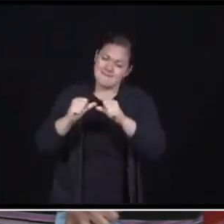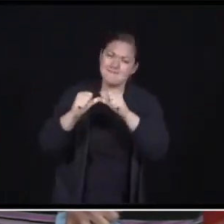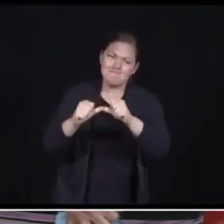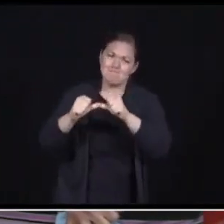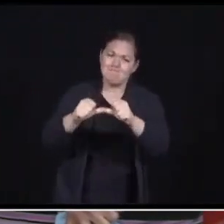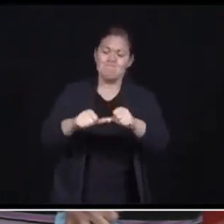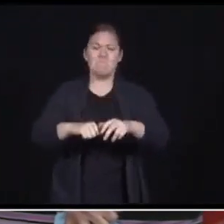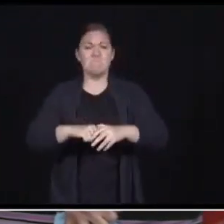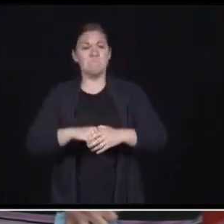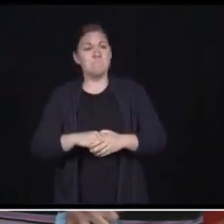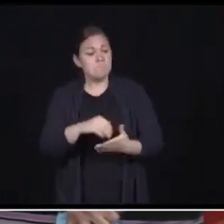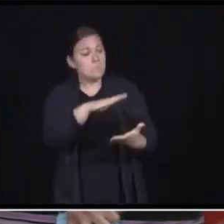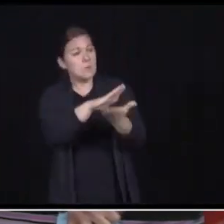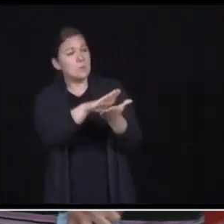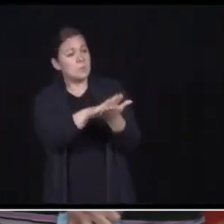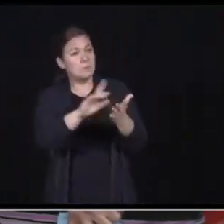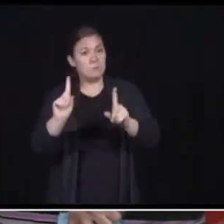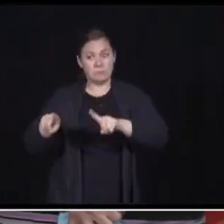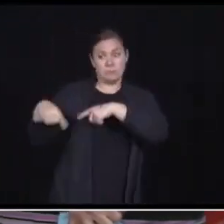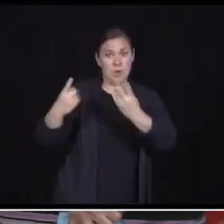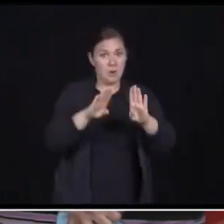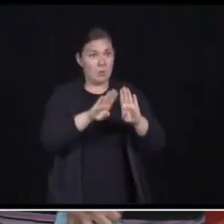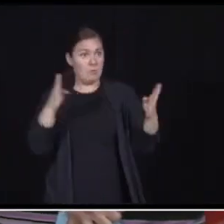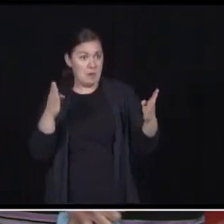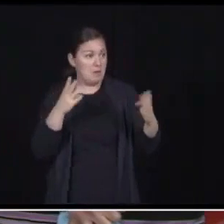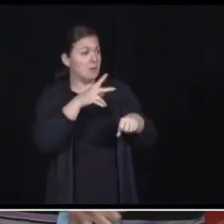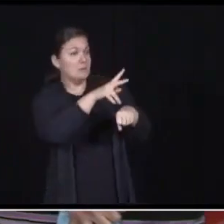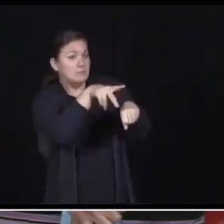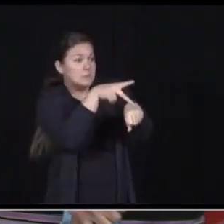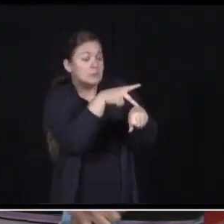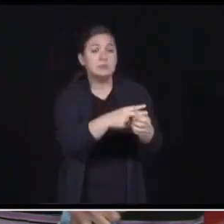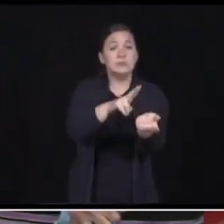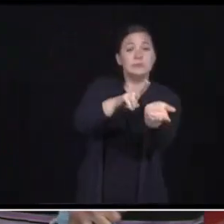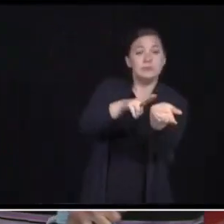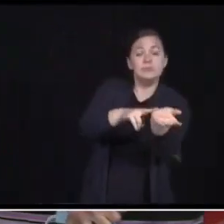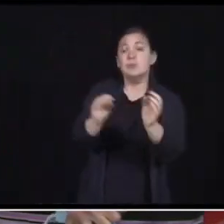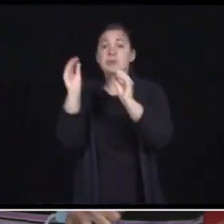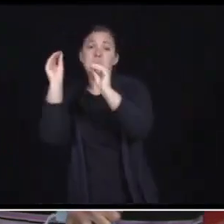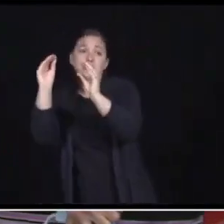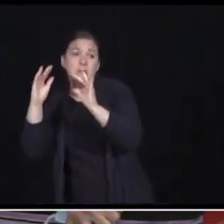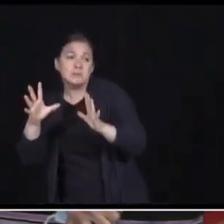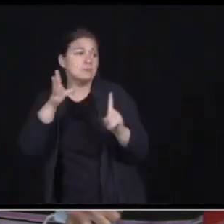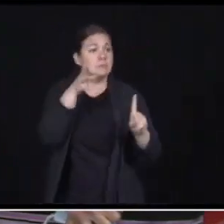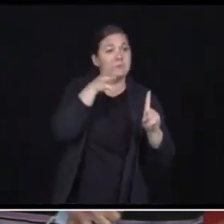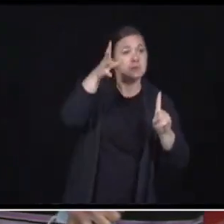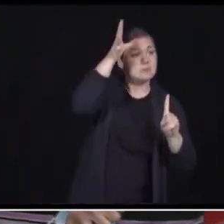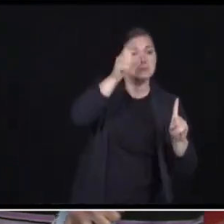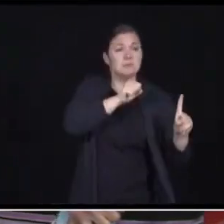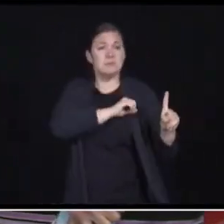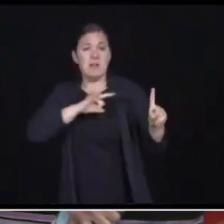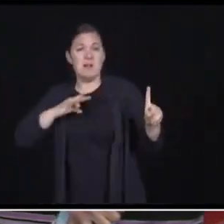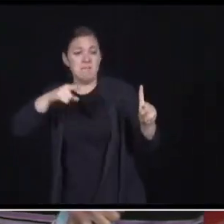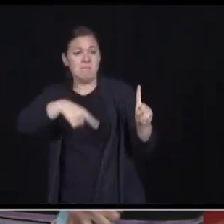schools have been open for weeks. The principals, the nurses, the teachers, the parents and staff. Everyone has